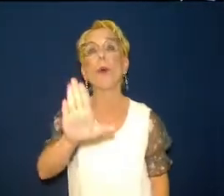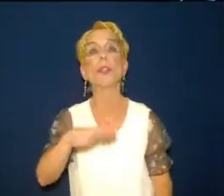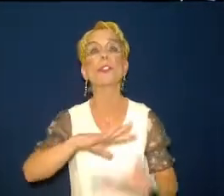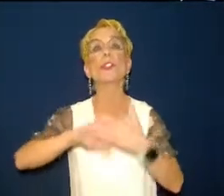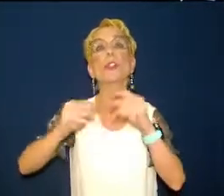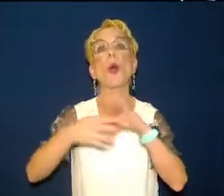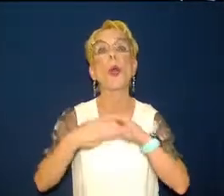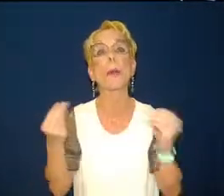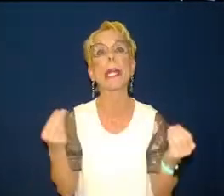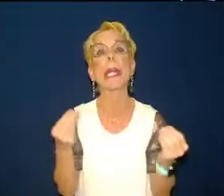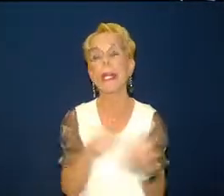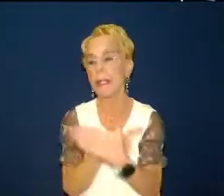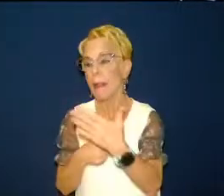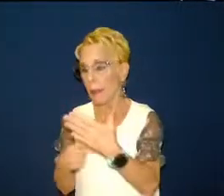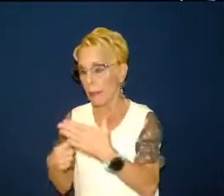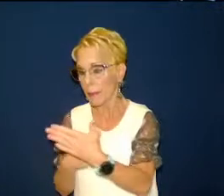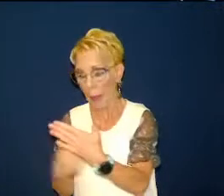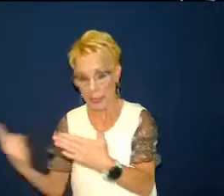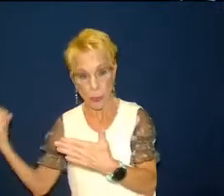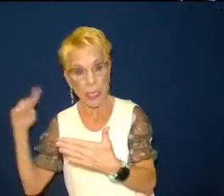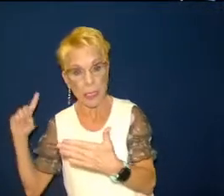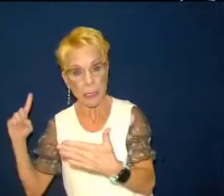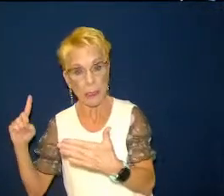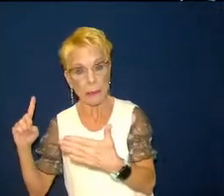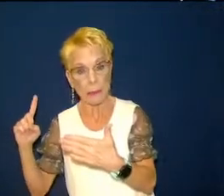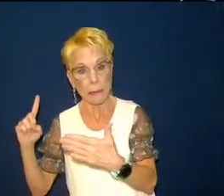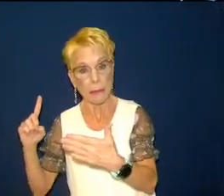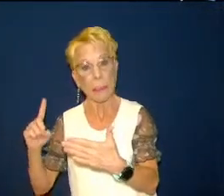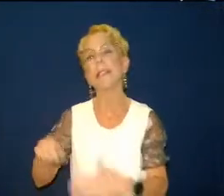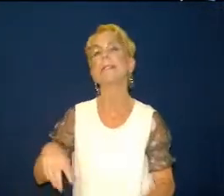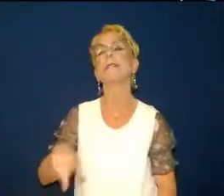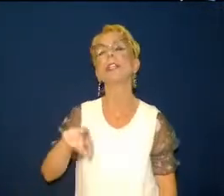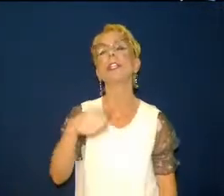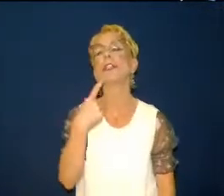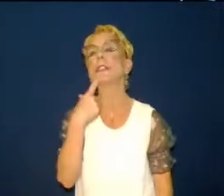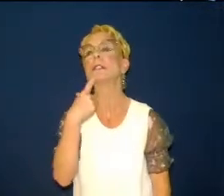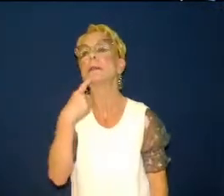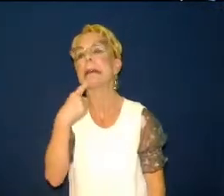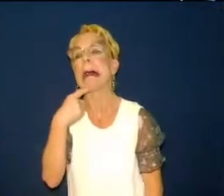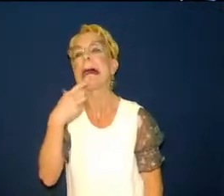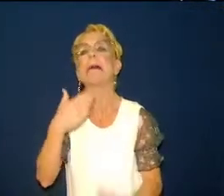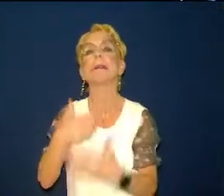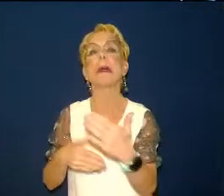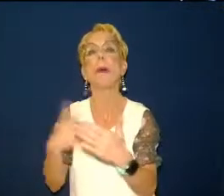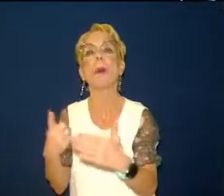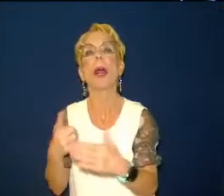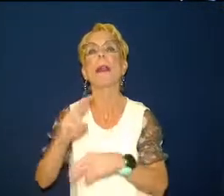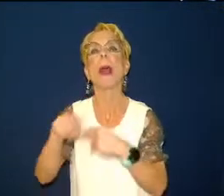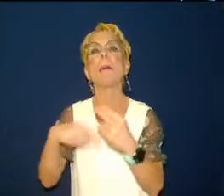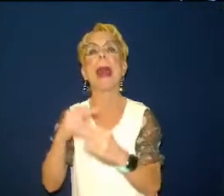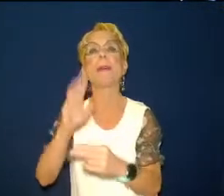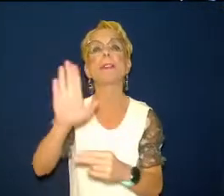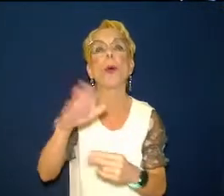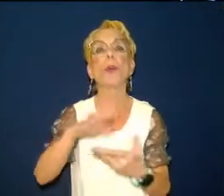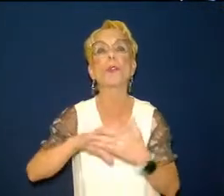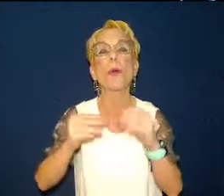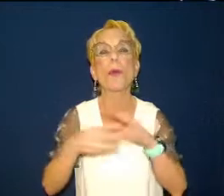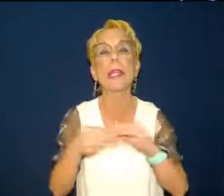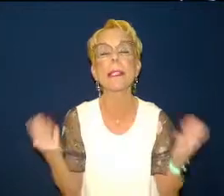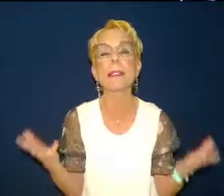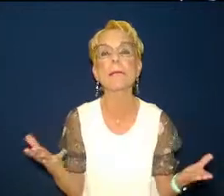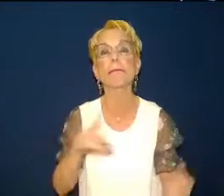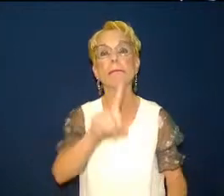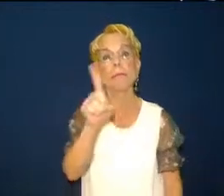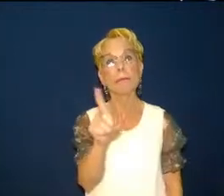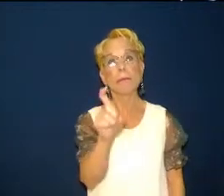the unlovable this week have you served the least of these this week and the question i've got to ask myself